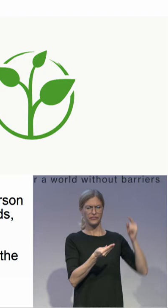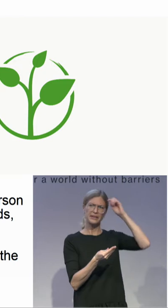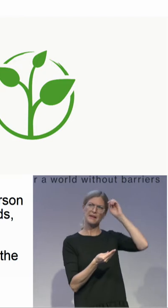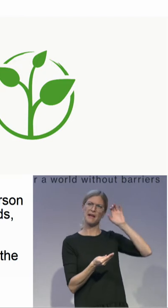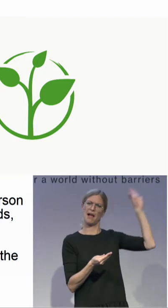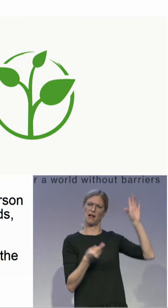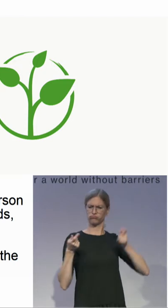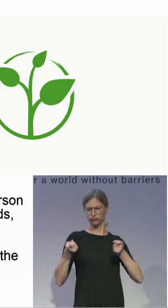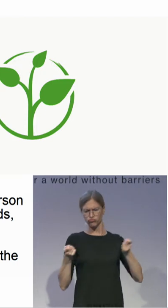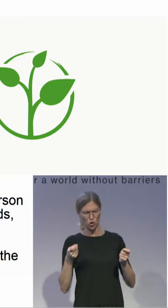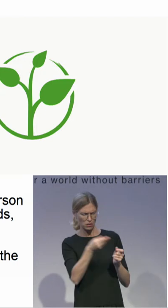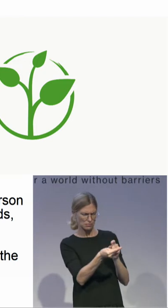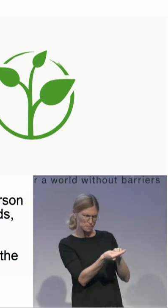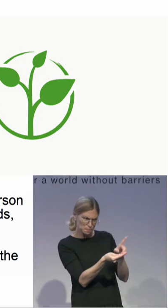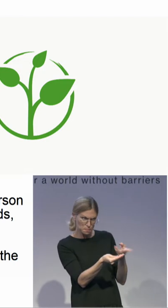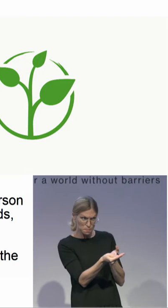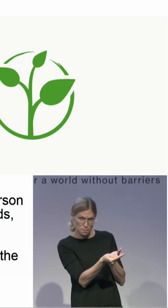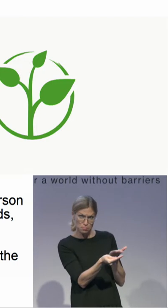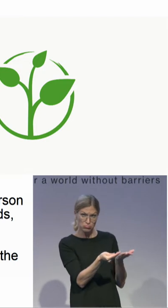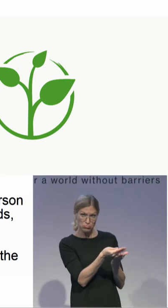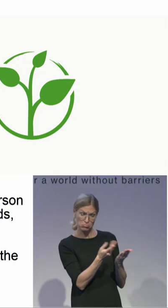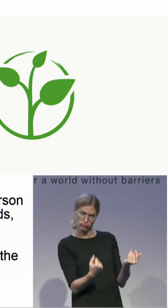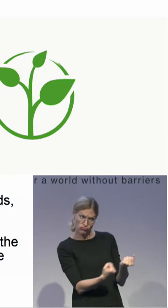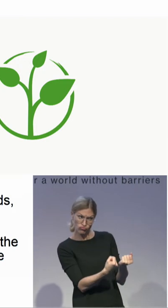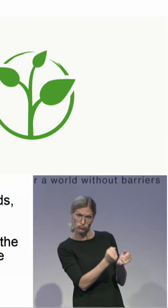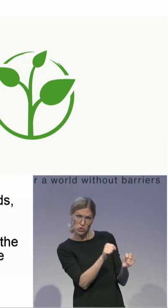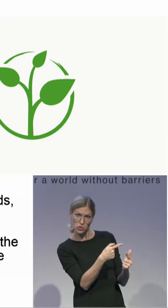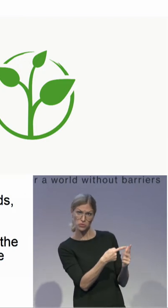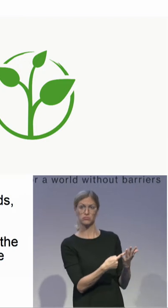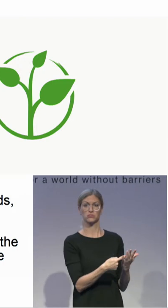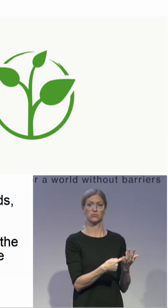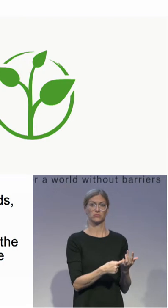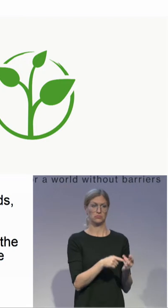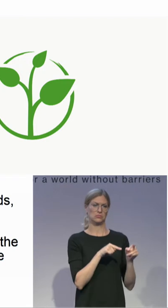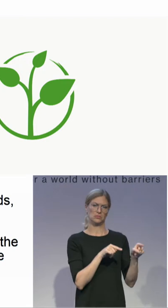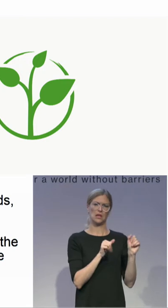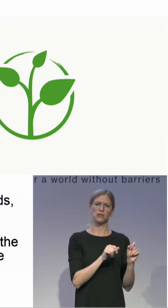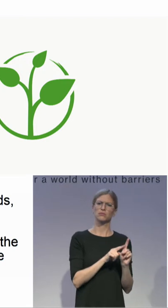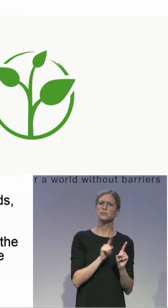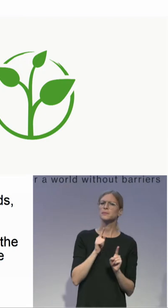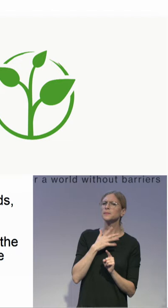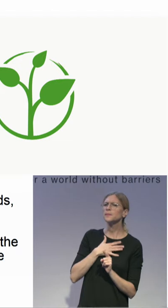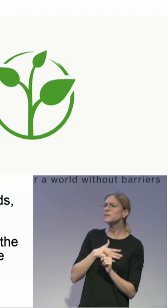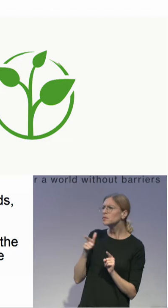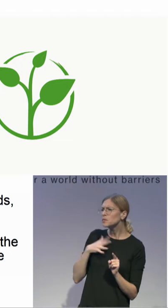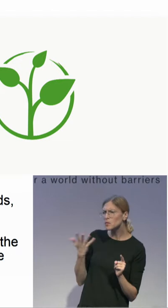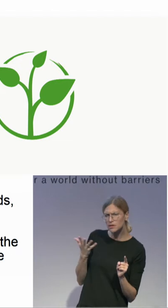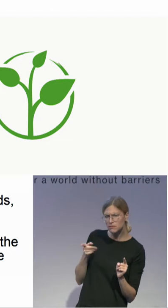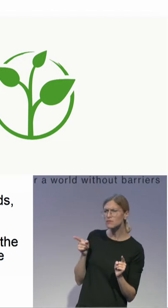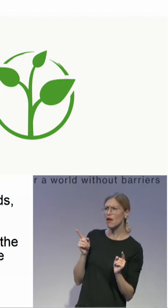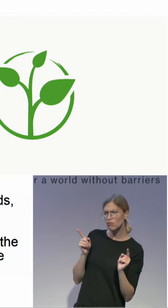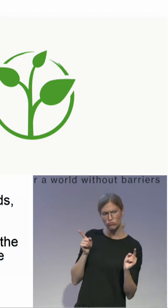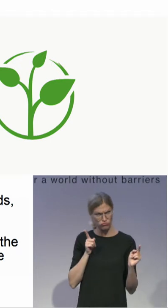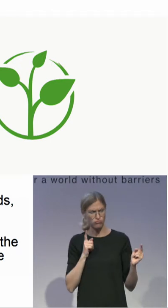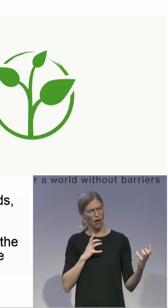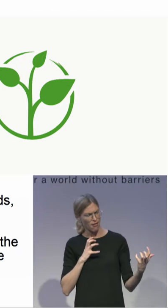before. It's all about the dreams and wishes of the person that have to be determined. And then again, there has to be like